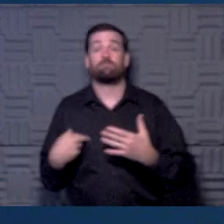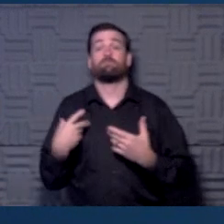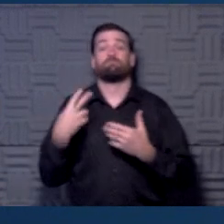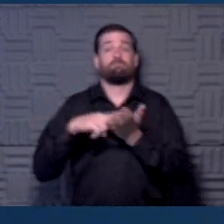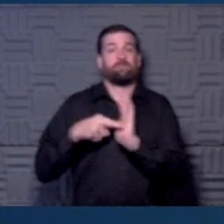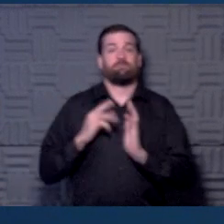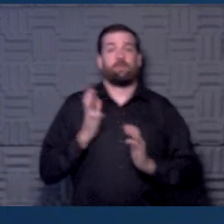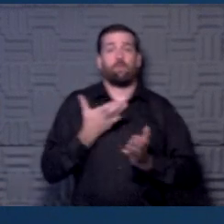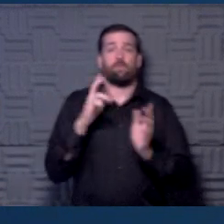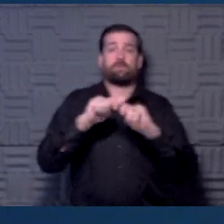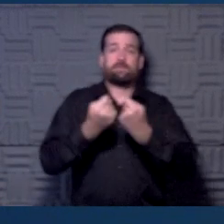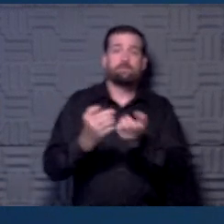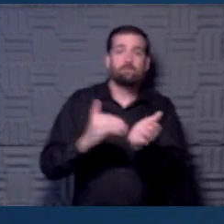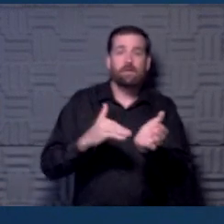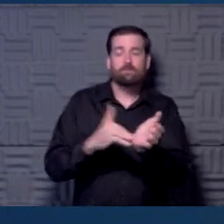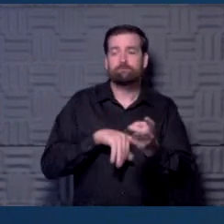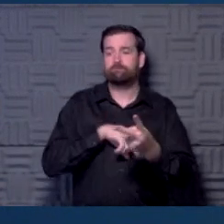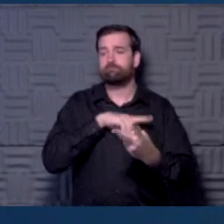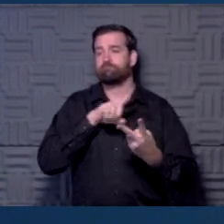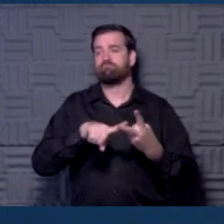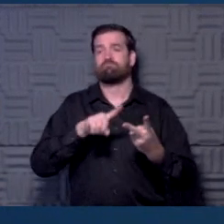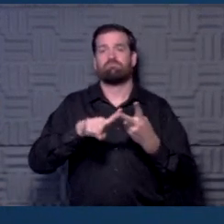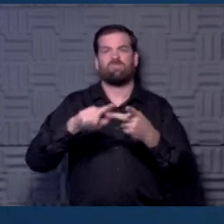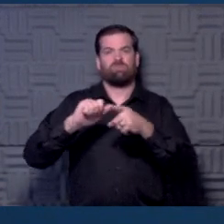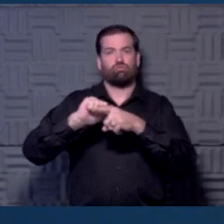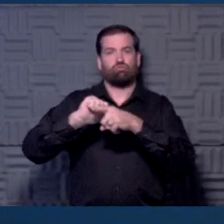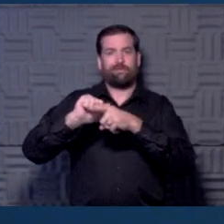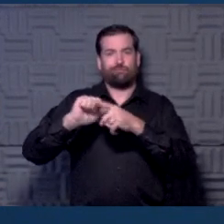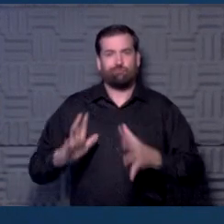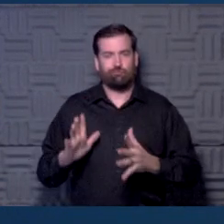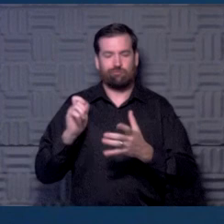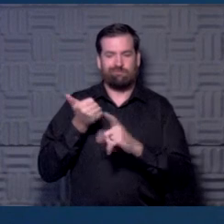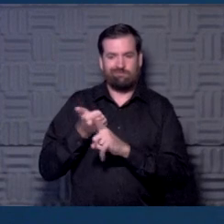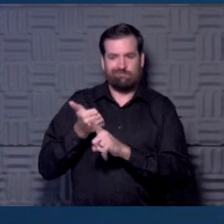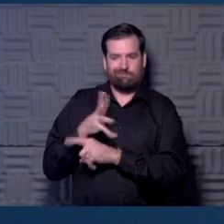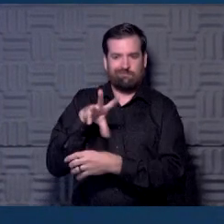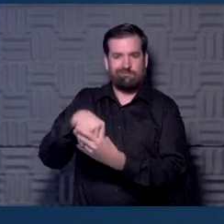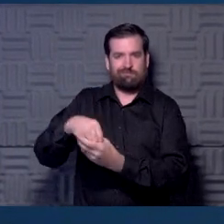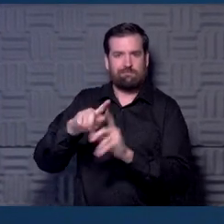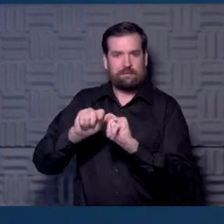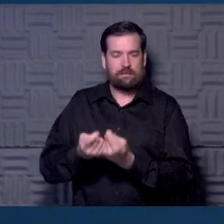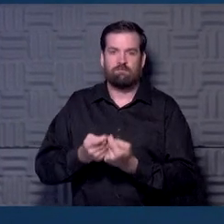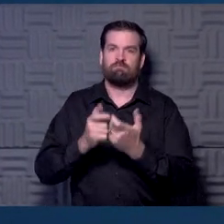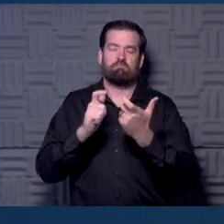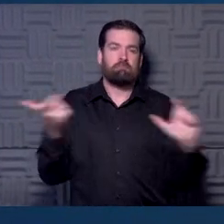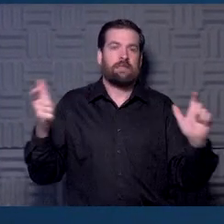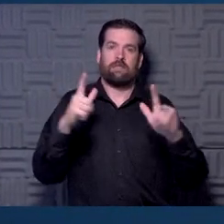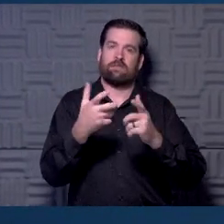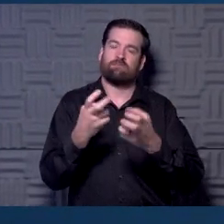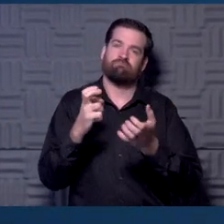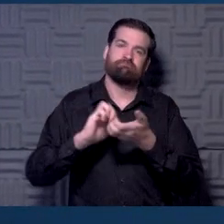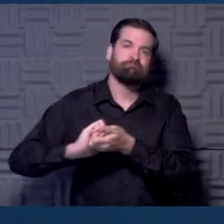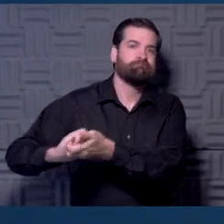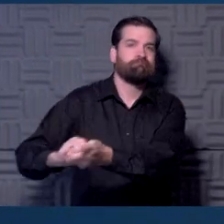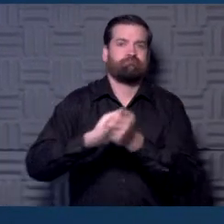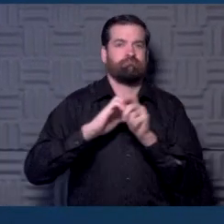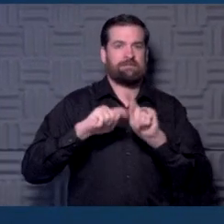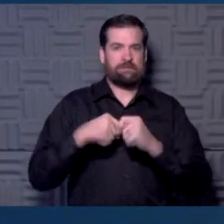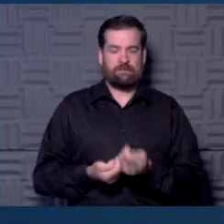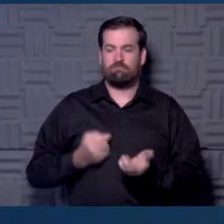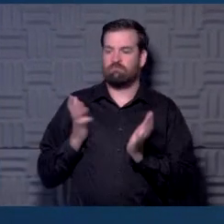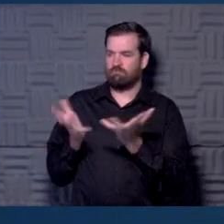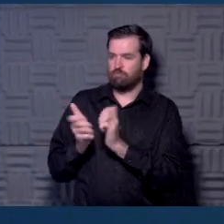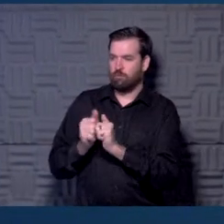team doctors and also the trainers that are associated with it. So it is a big team deal. I was talking to Dr.